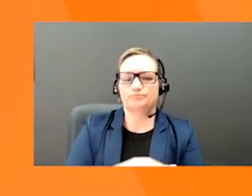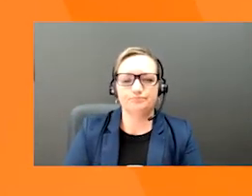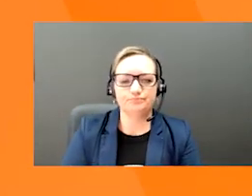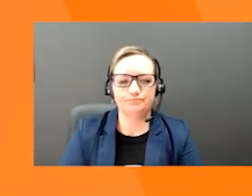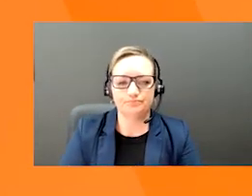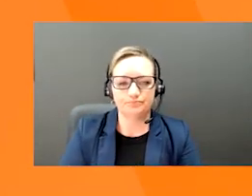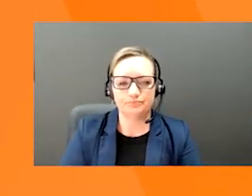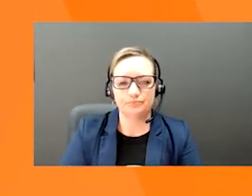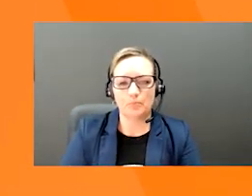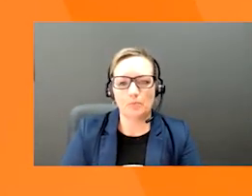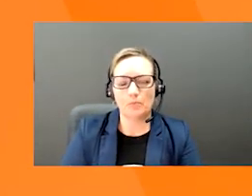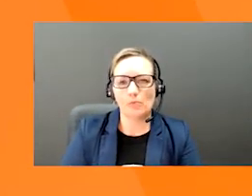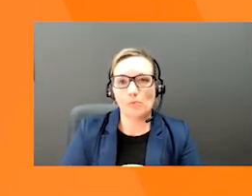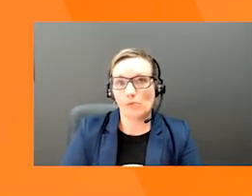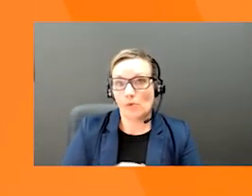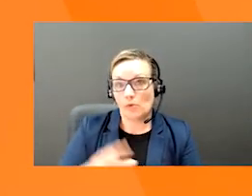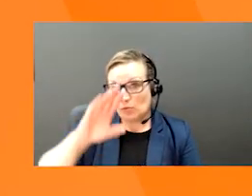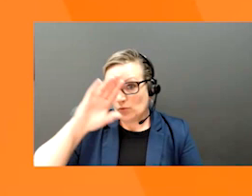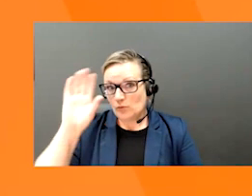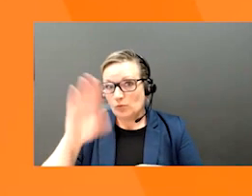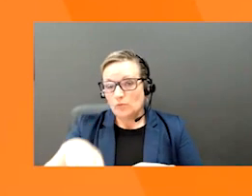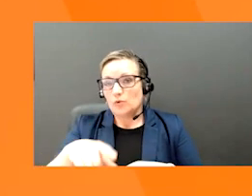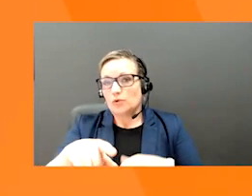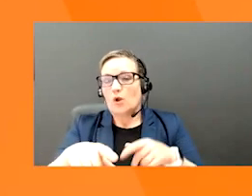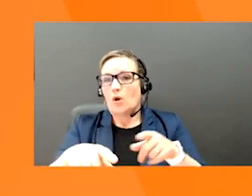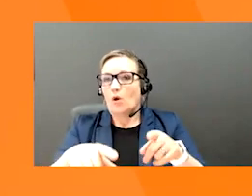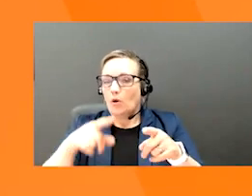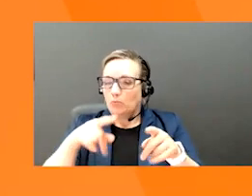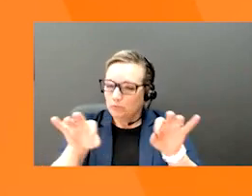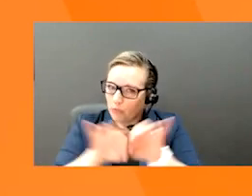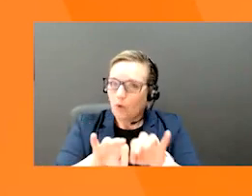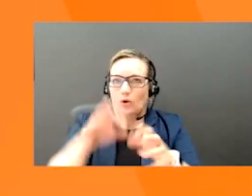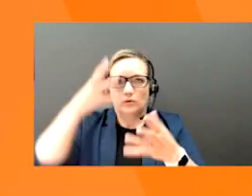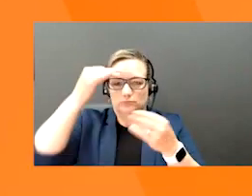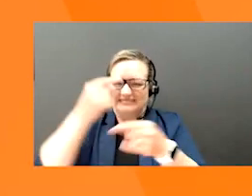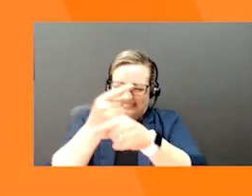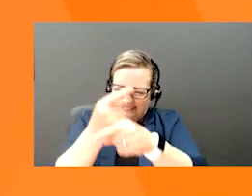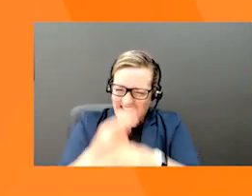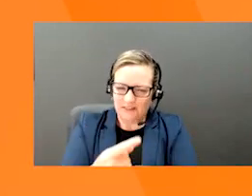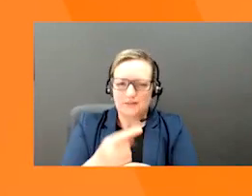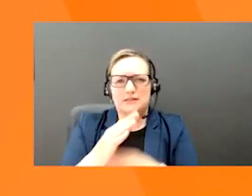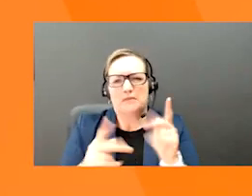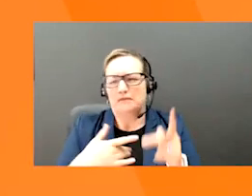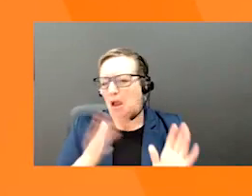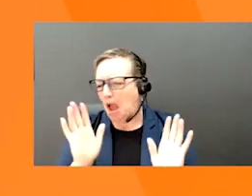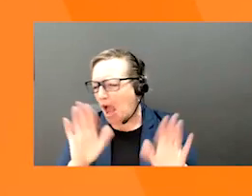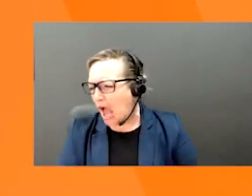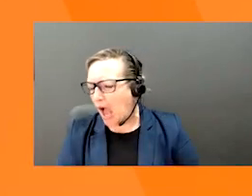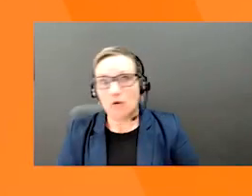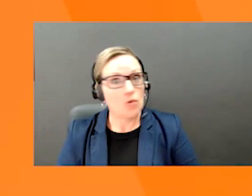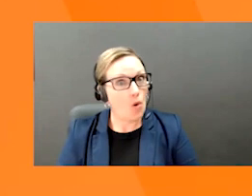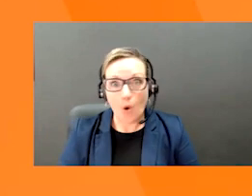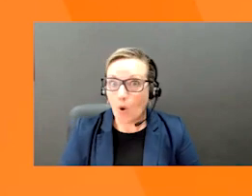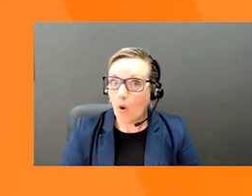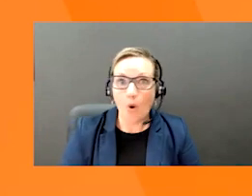is businesses underestimate the importance of accurate product content. You know, you share this information in so